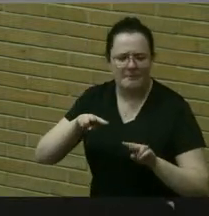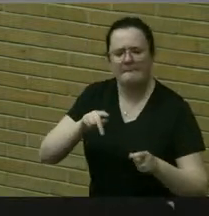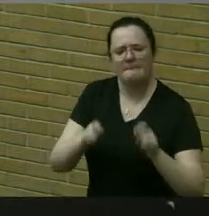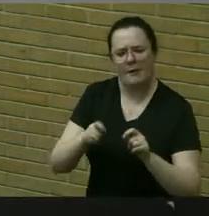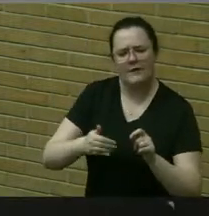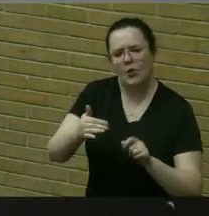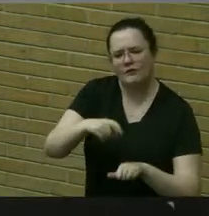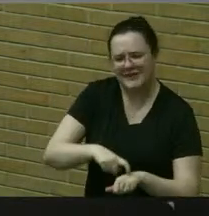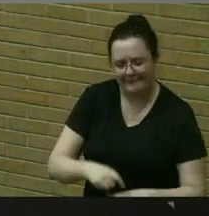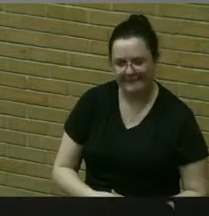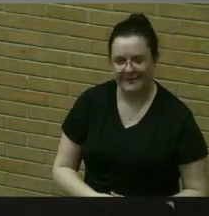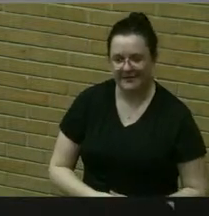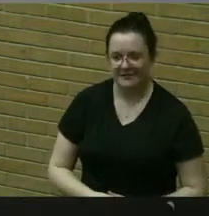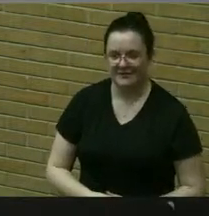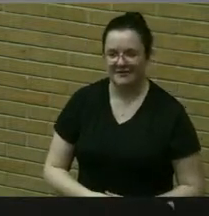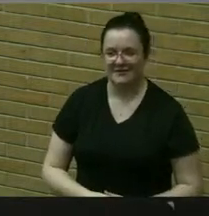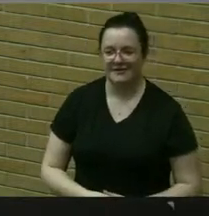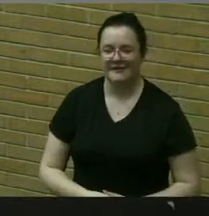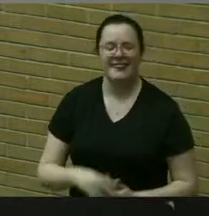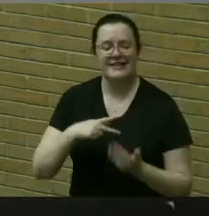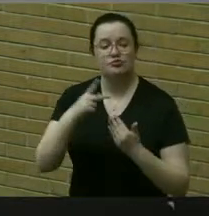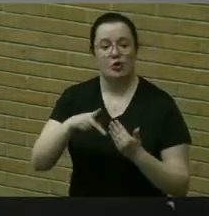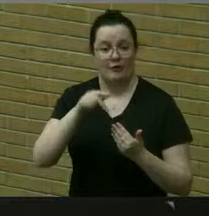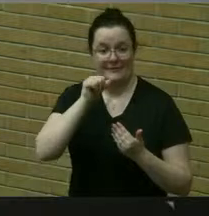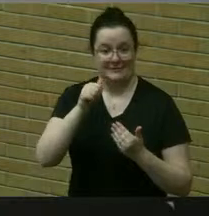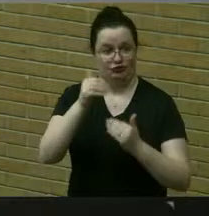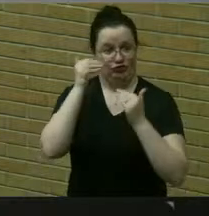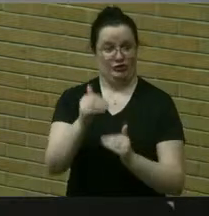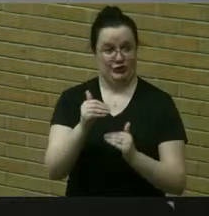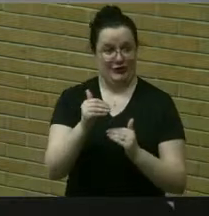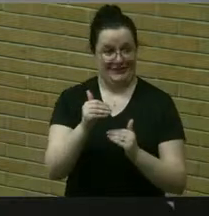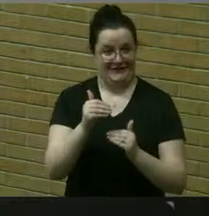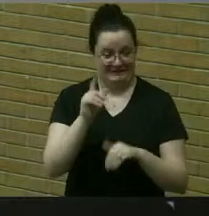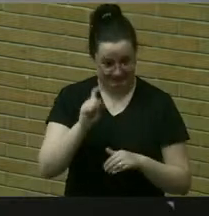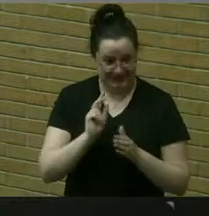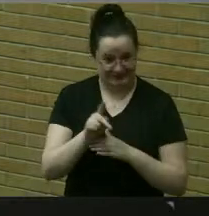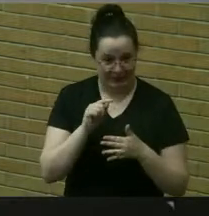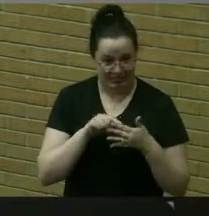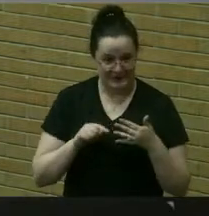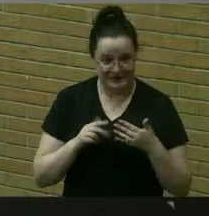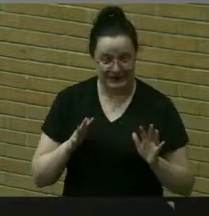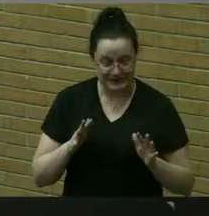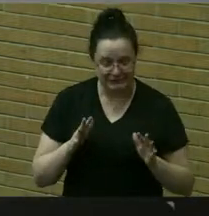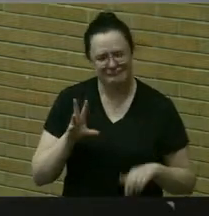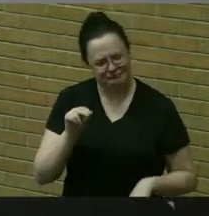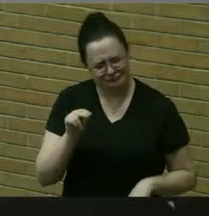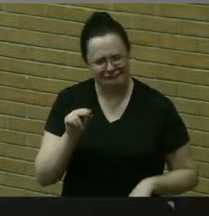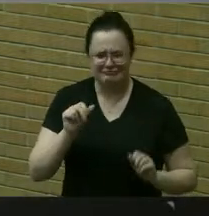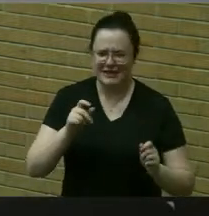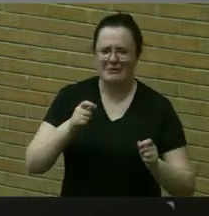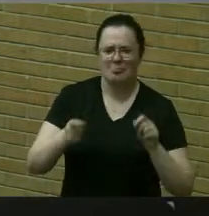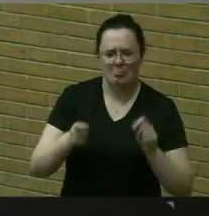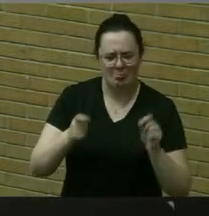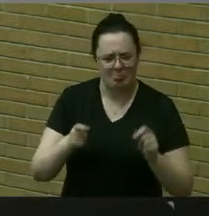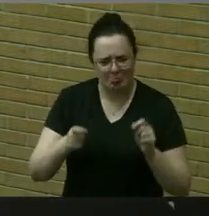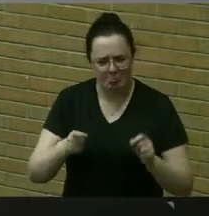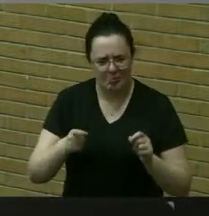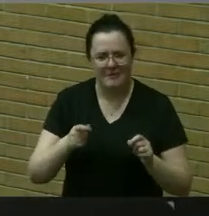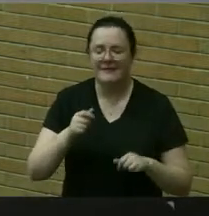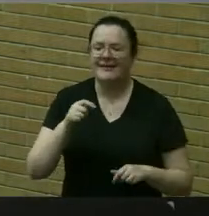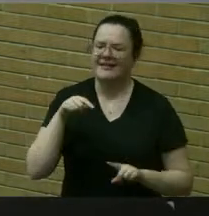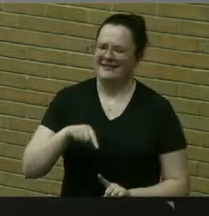um not restrictive it's not um it's not mandated in any way it's something that